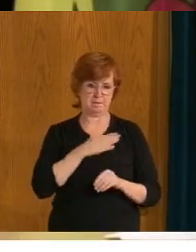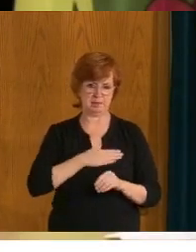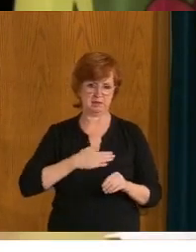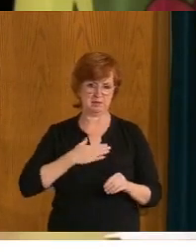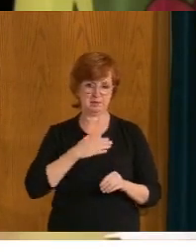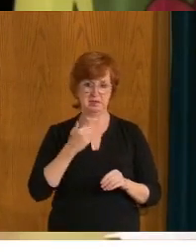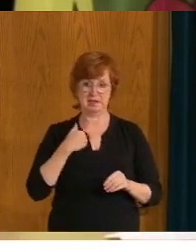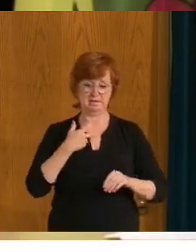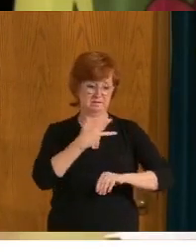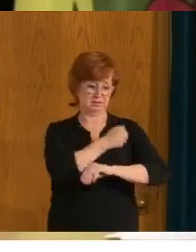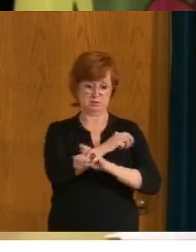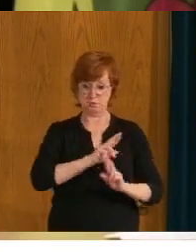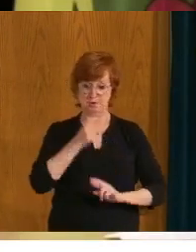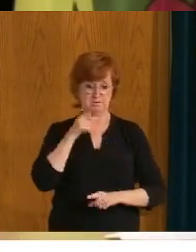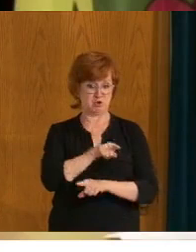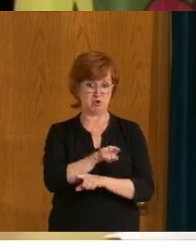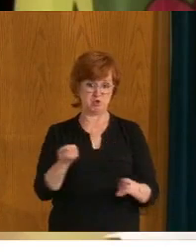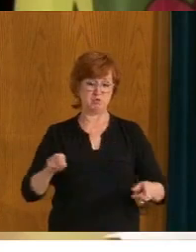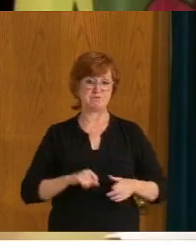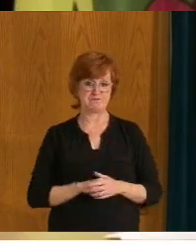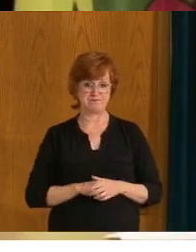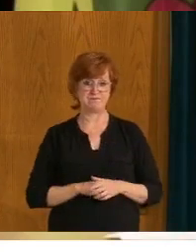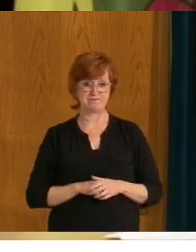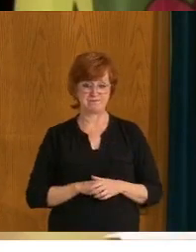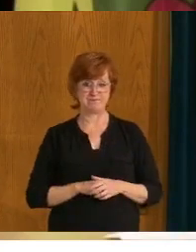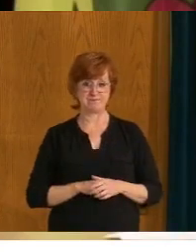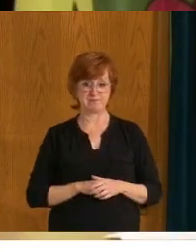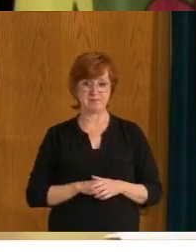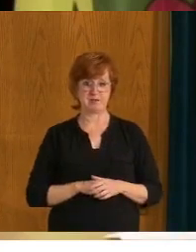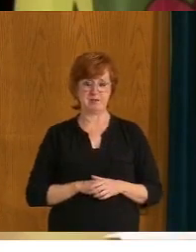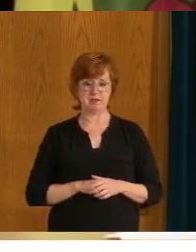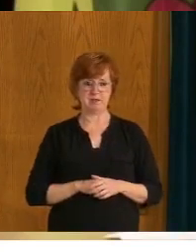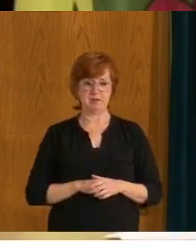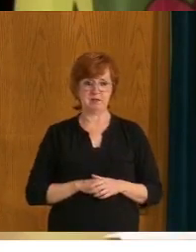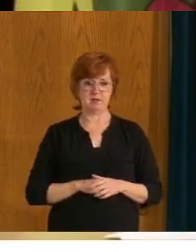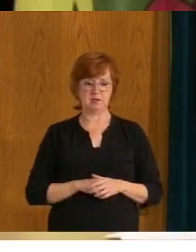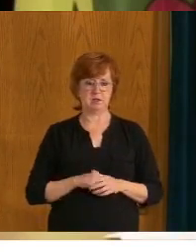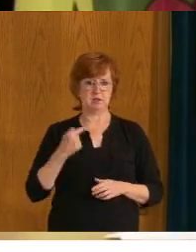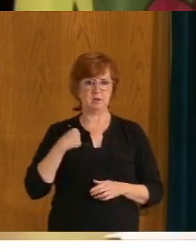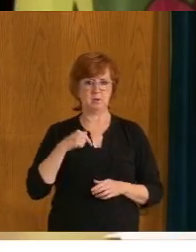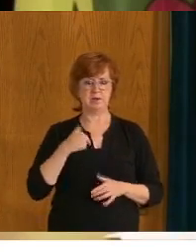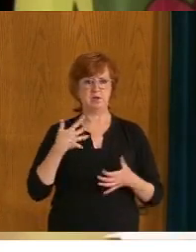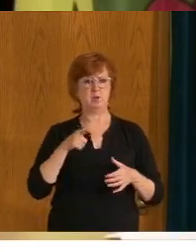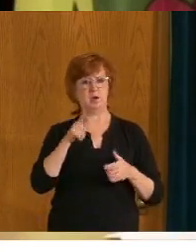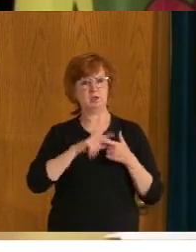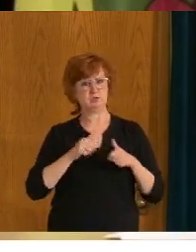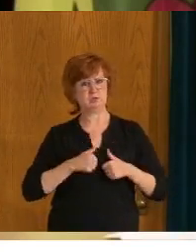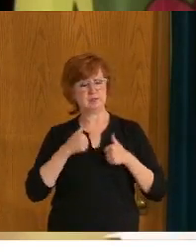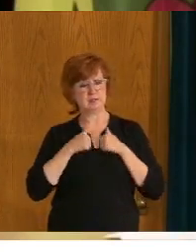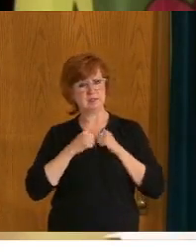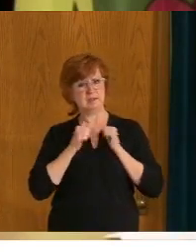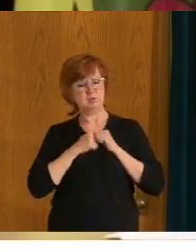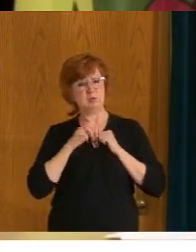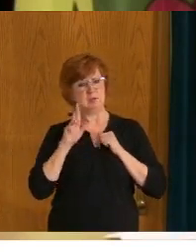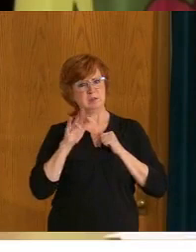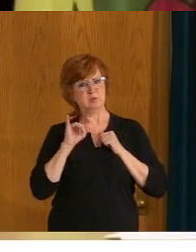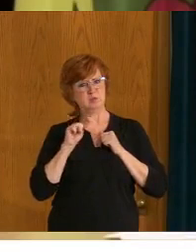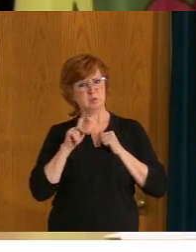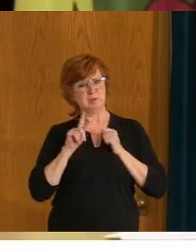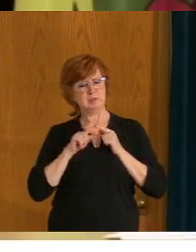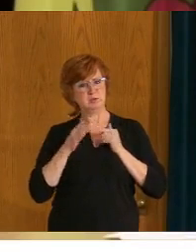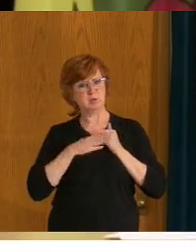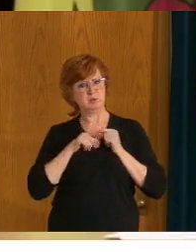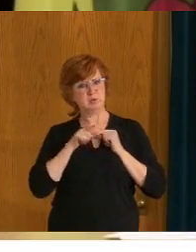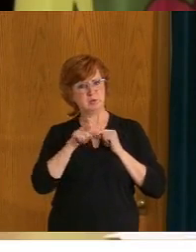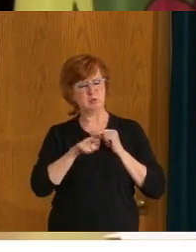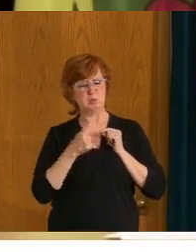do have vaccines that are available for you. And we don't want you, uh, to be choosing, uh, live with an unnecessary risk, uh, that you may, that you may be considering,